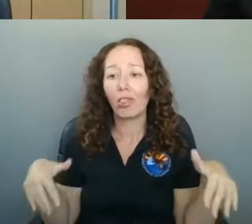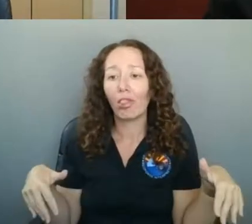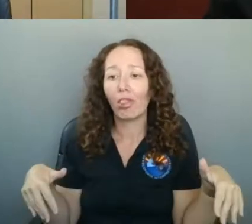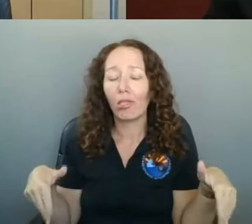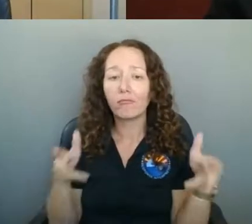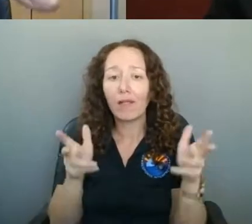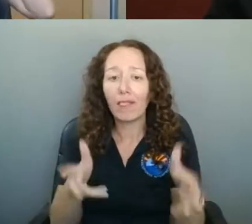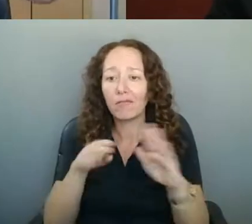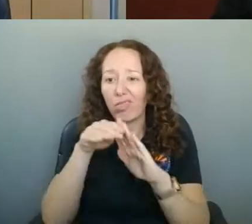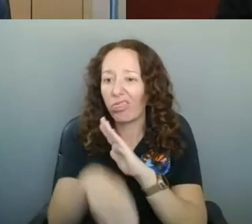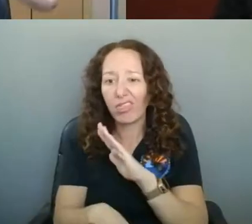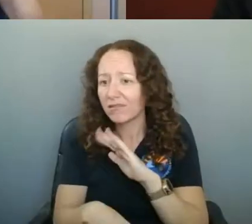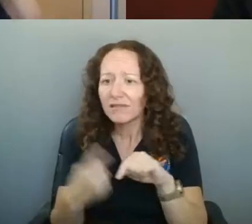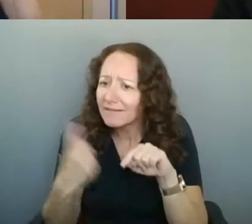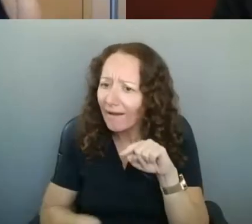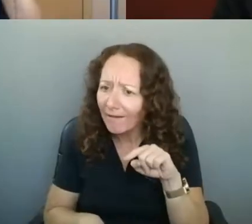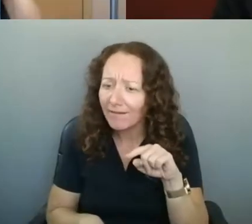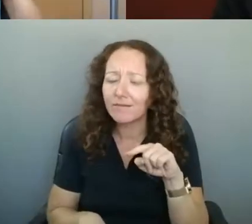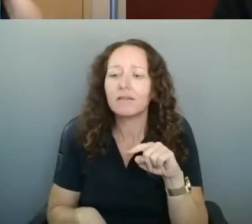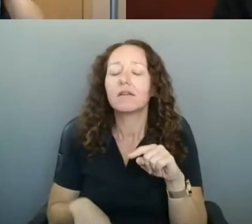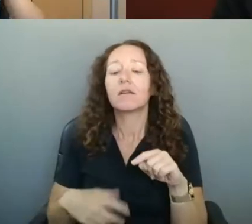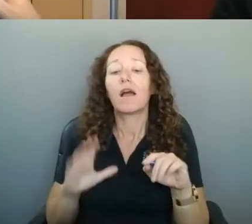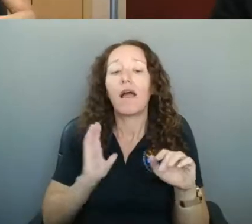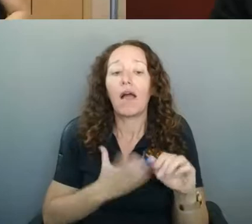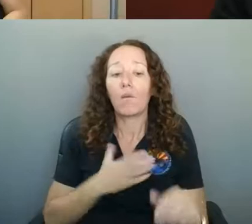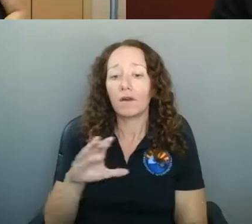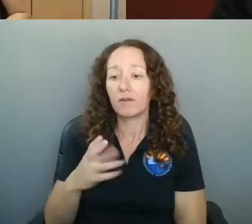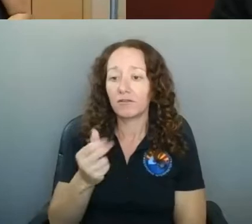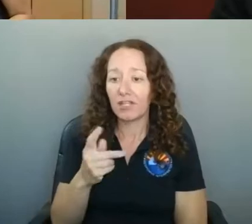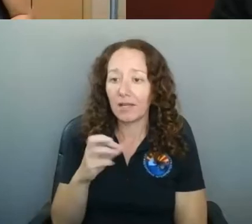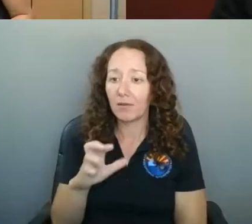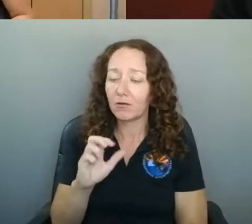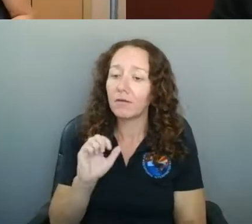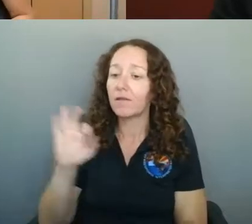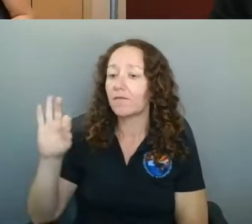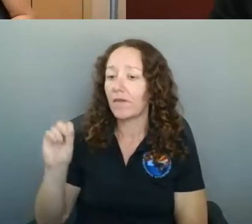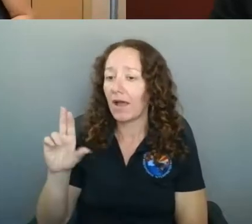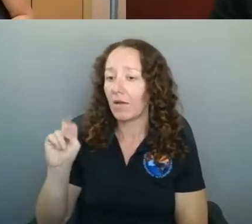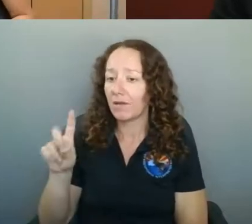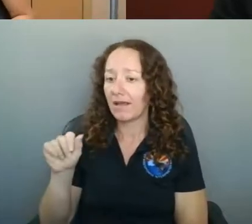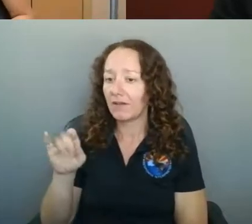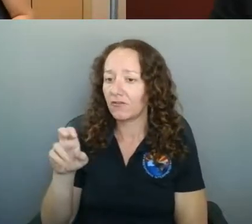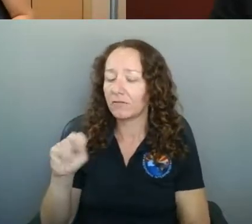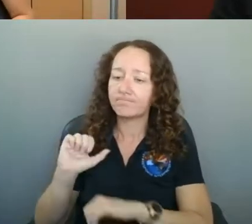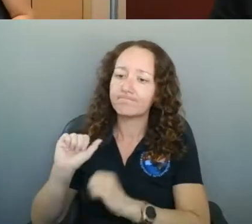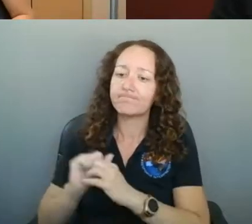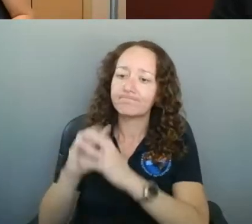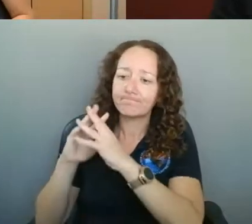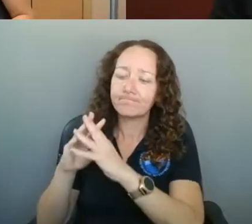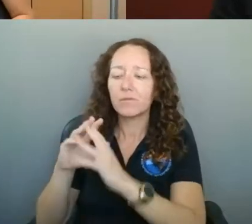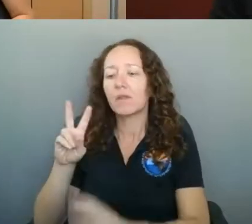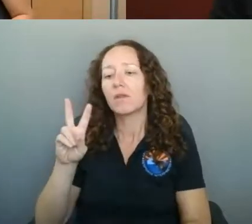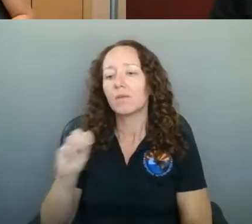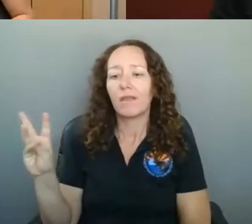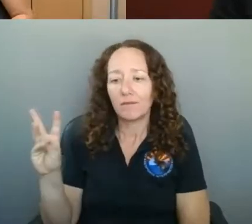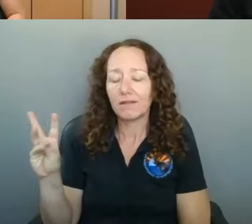involved, has been around since 2006. It is involved in partnering with the Prescott Downtown Partnership